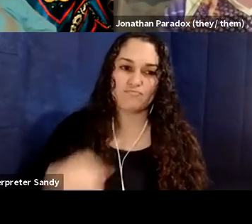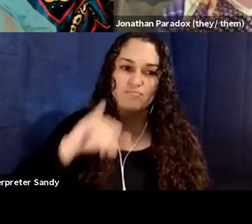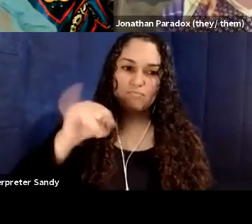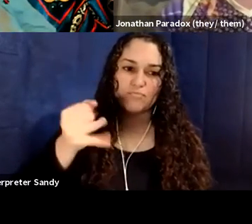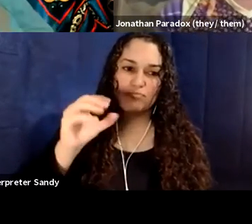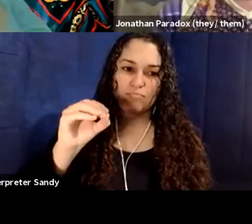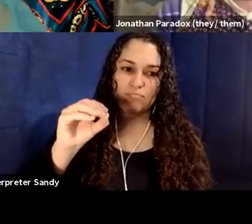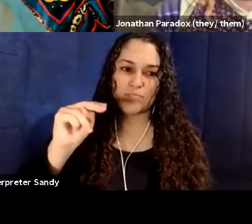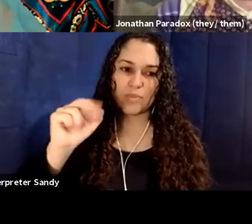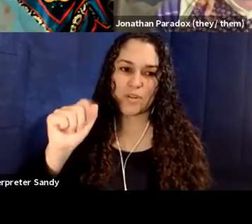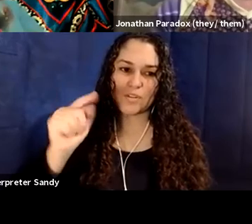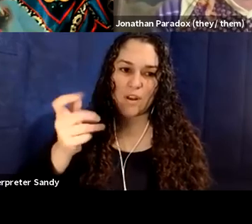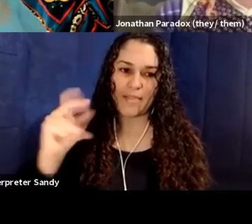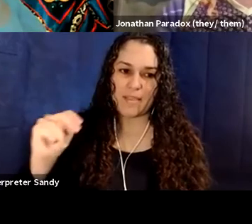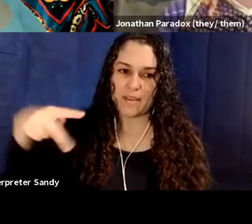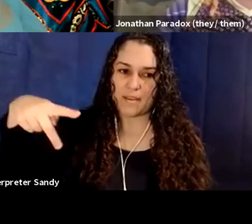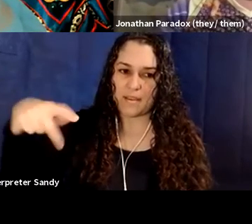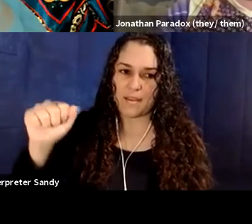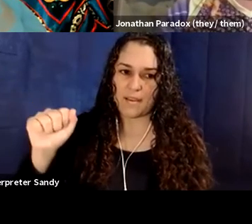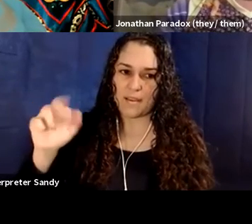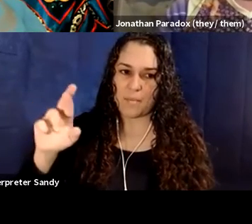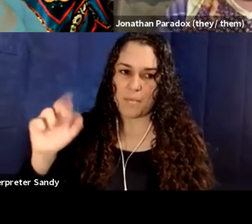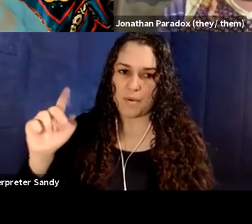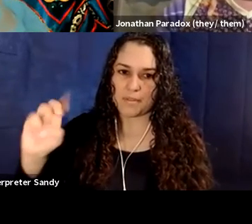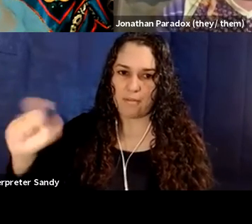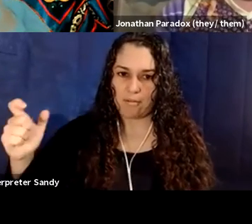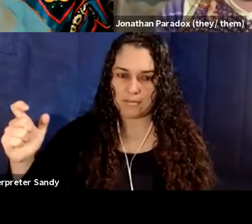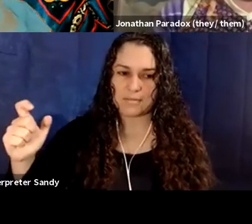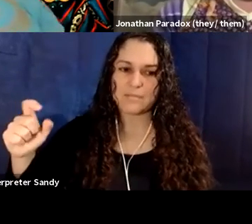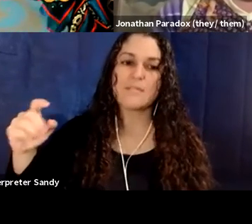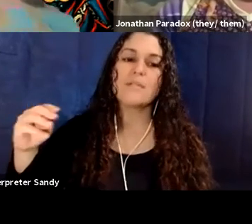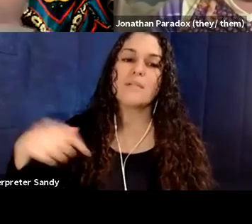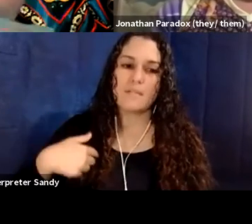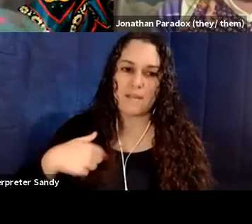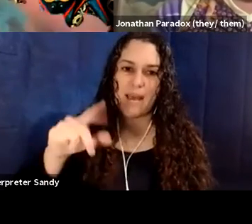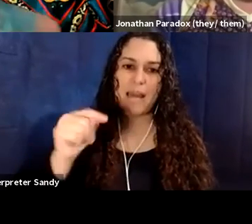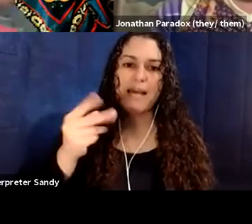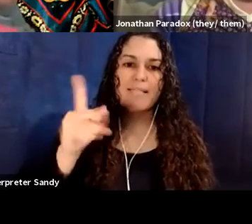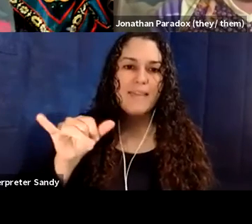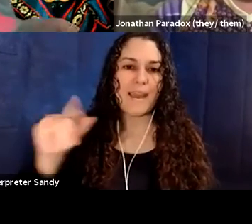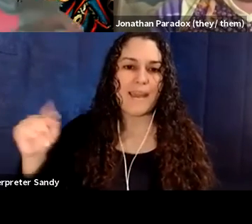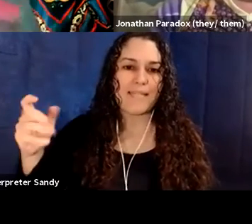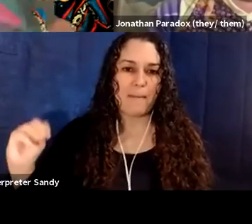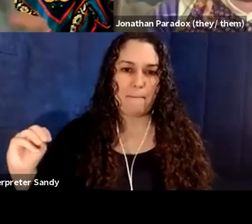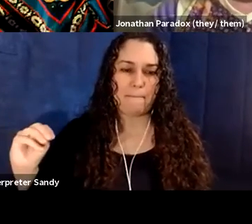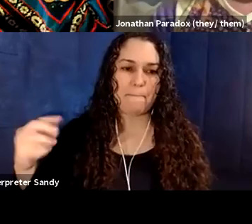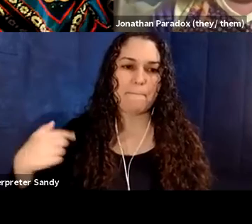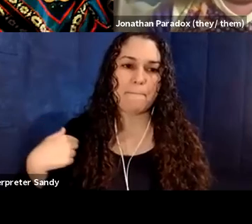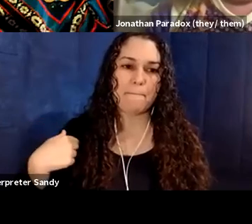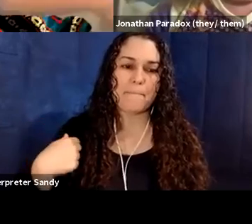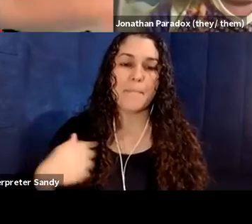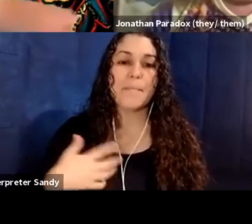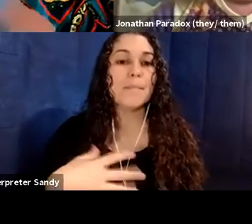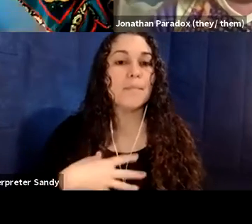Paradox Lee. Uh, I use they, them pronouns. I am a pale, pale